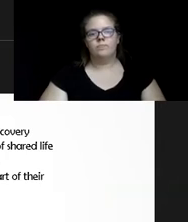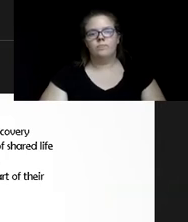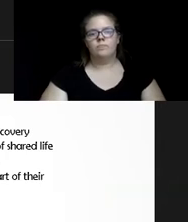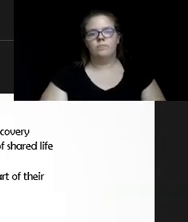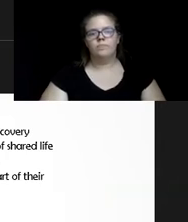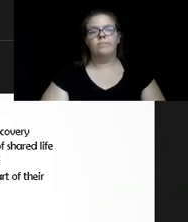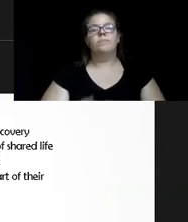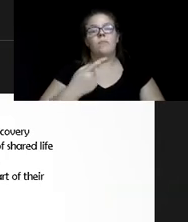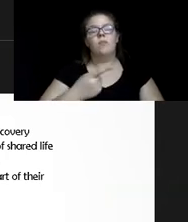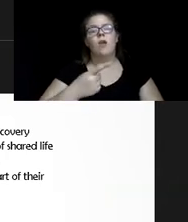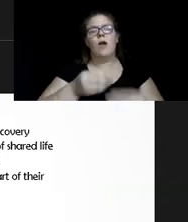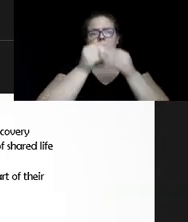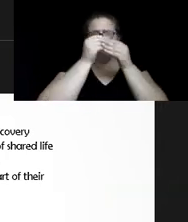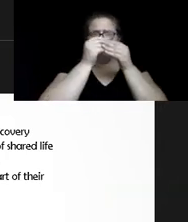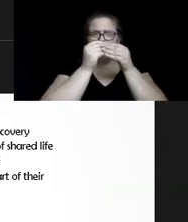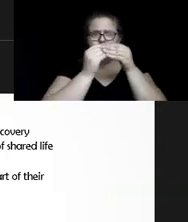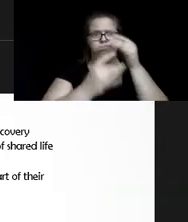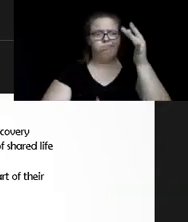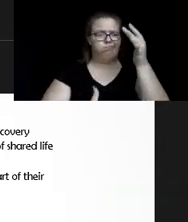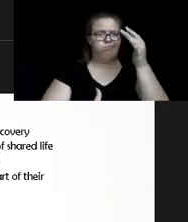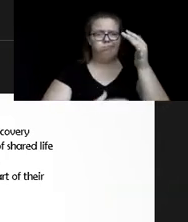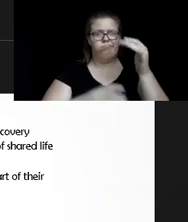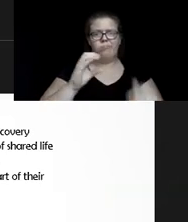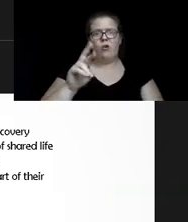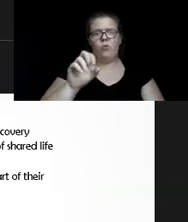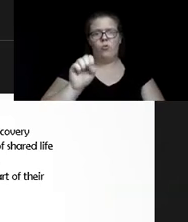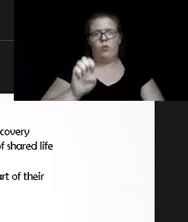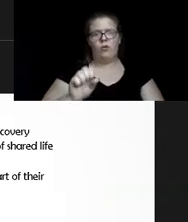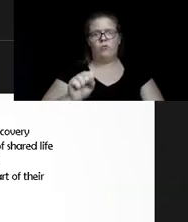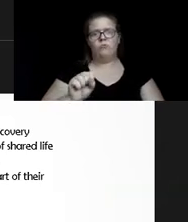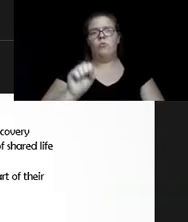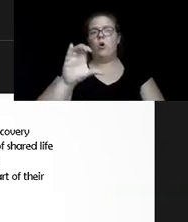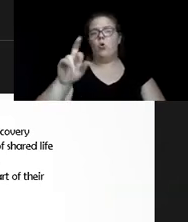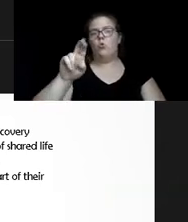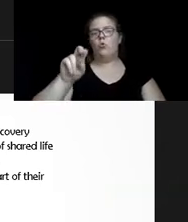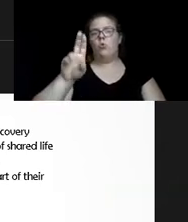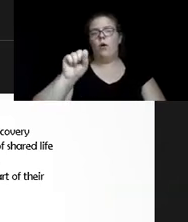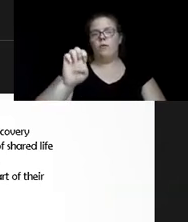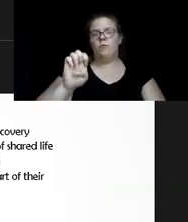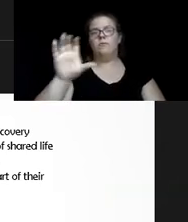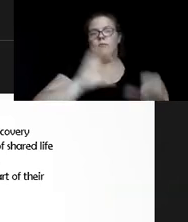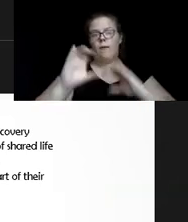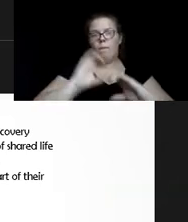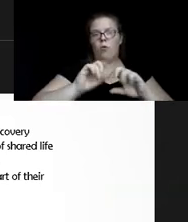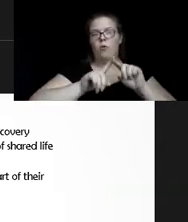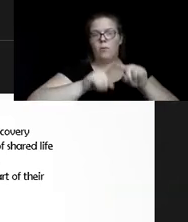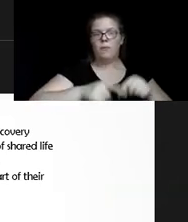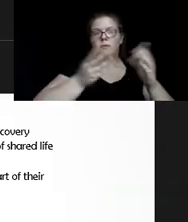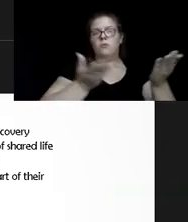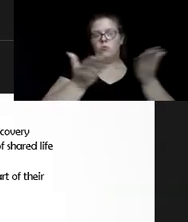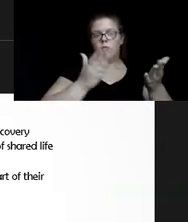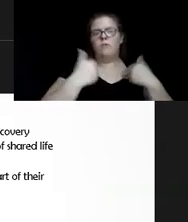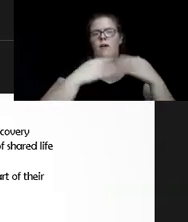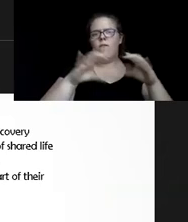Amongst the many different groups at Crouse Chemical Dependency and Services, we have a group specifically that focused on older